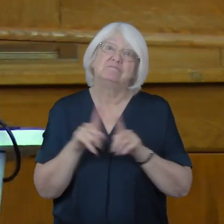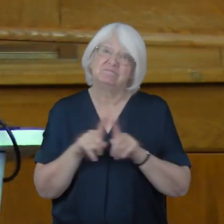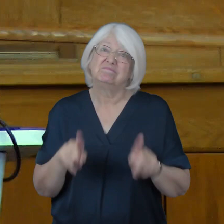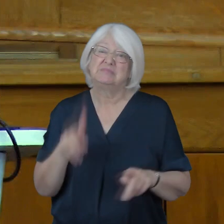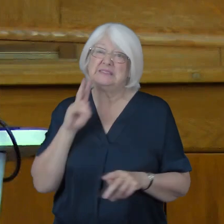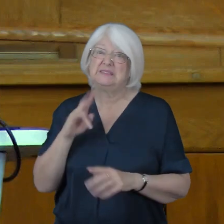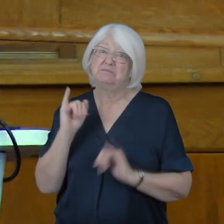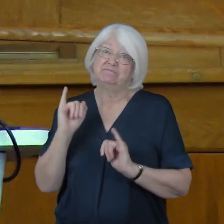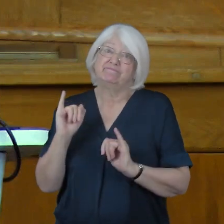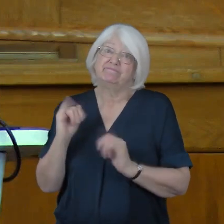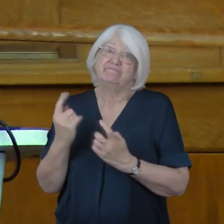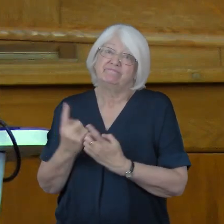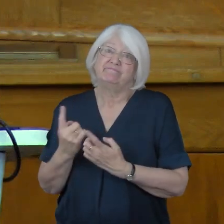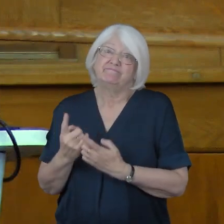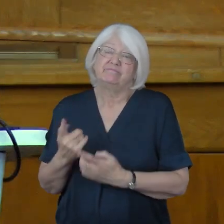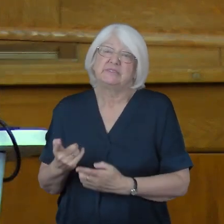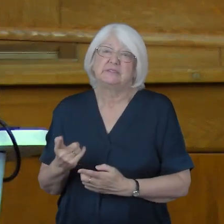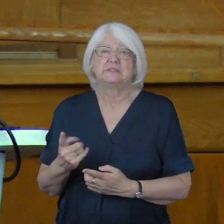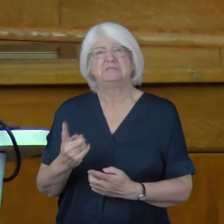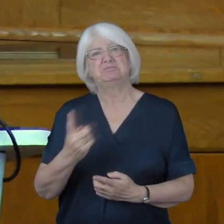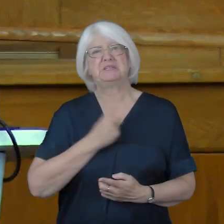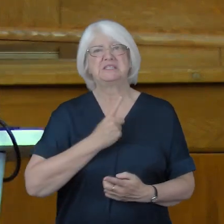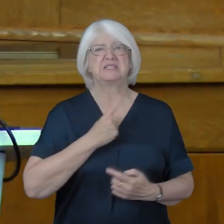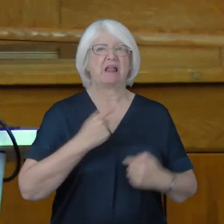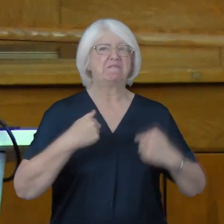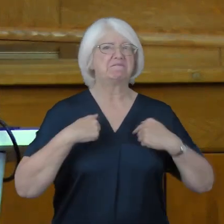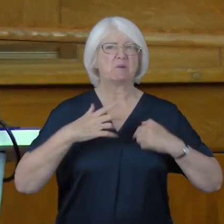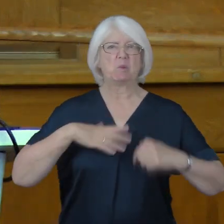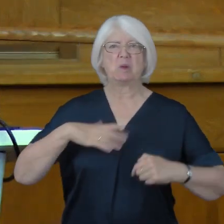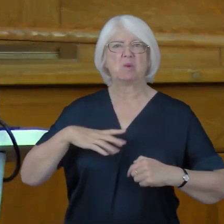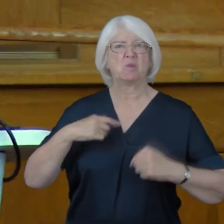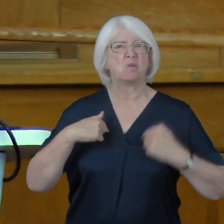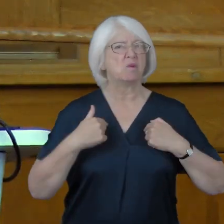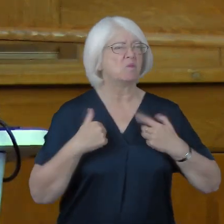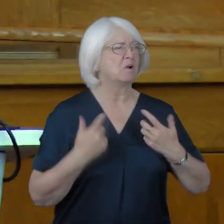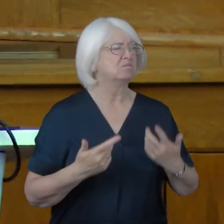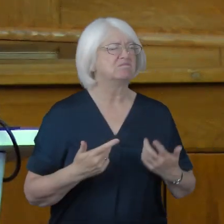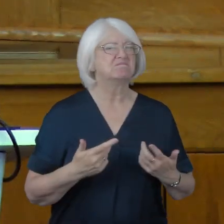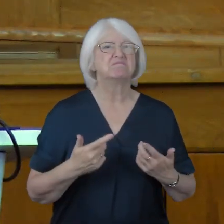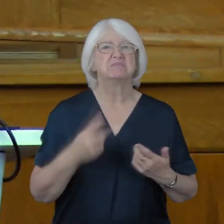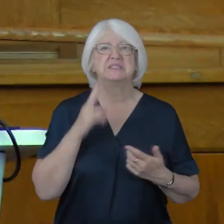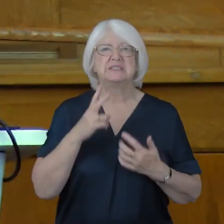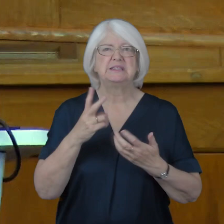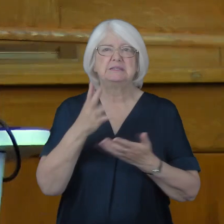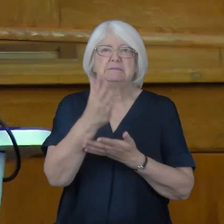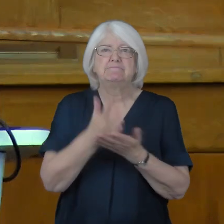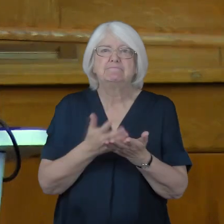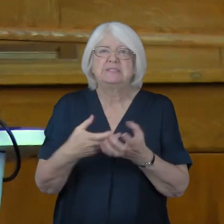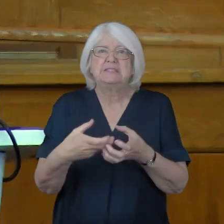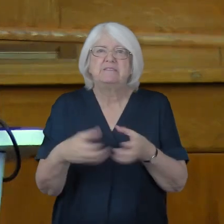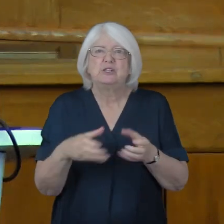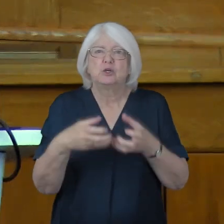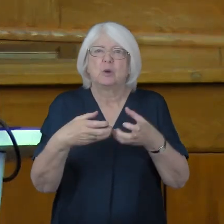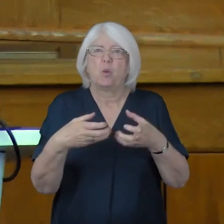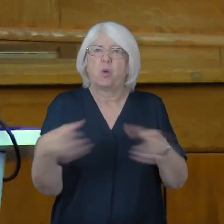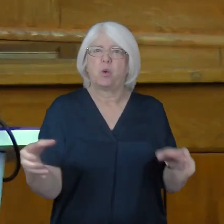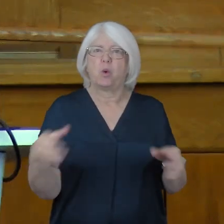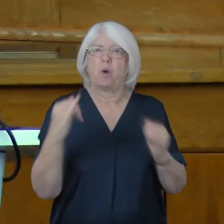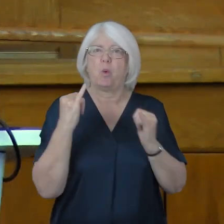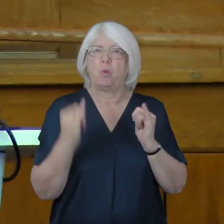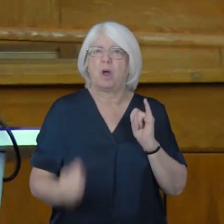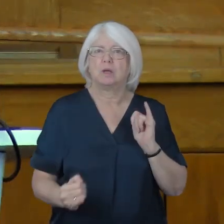things. We see self-interest seeking. We see divisions deepening. Other